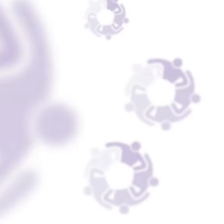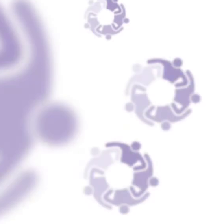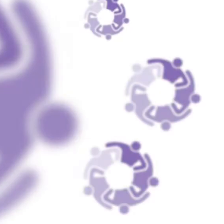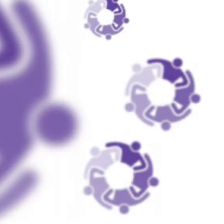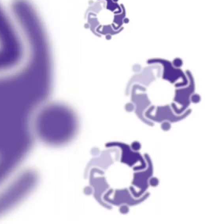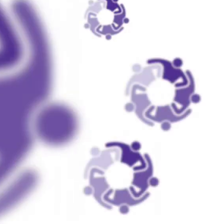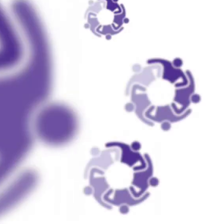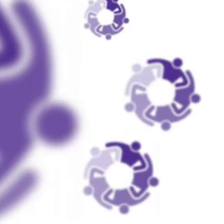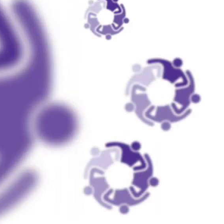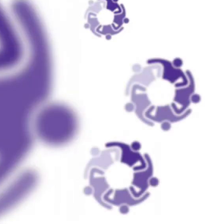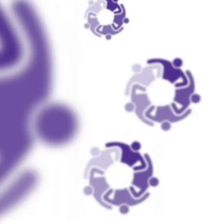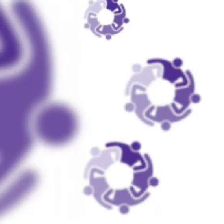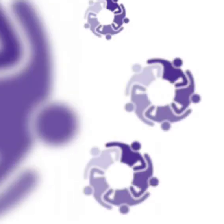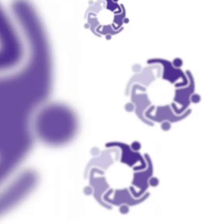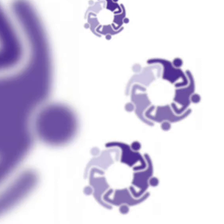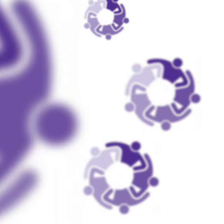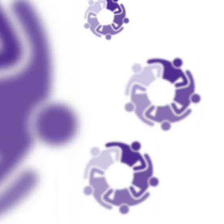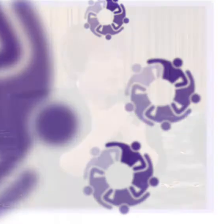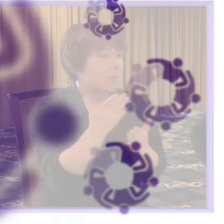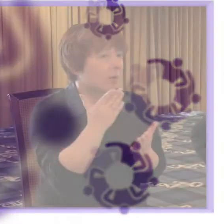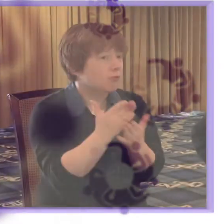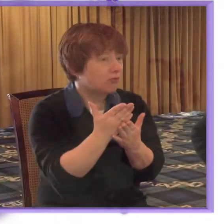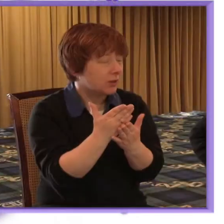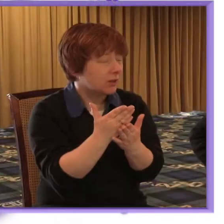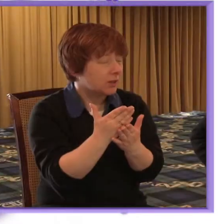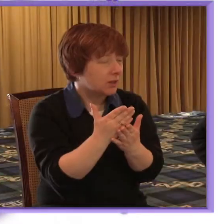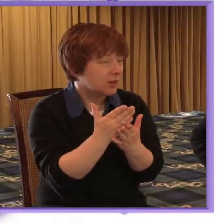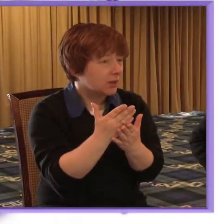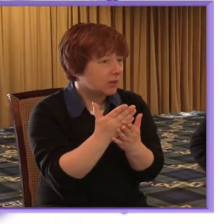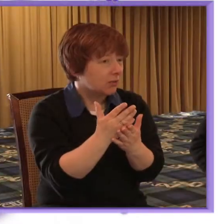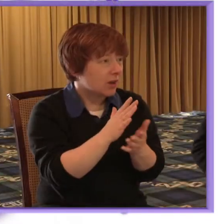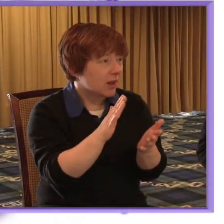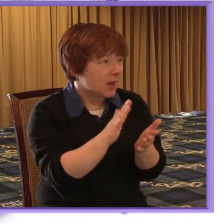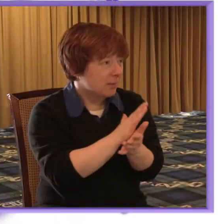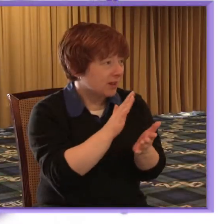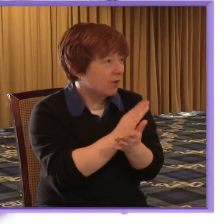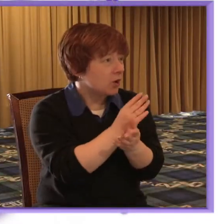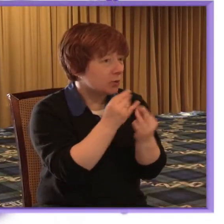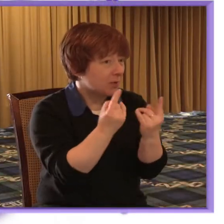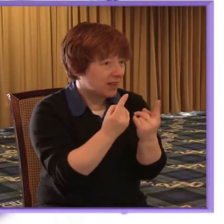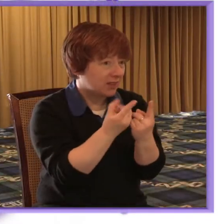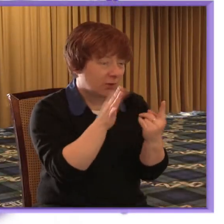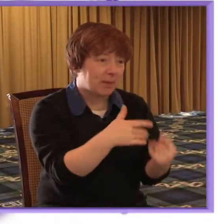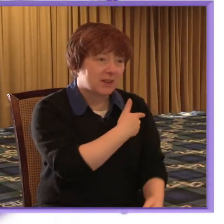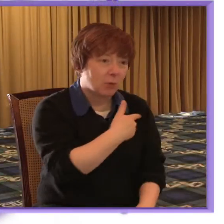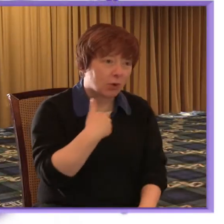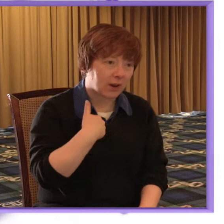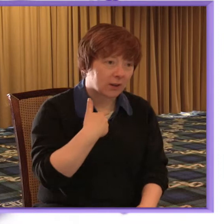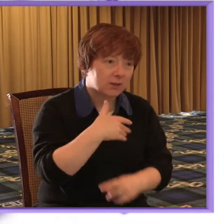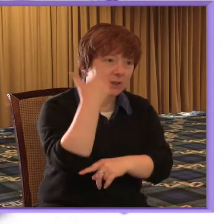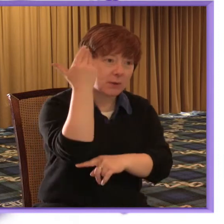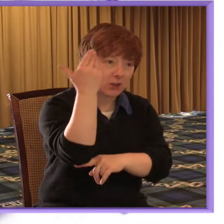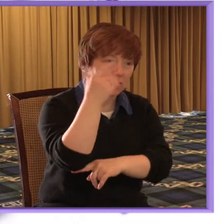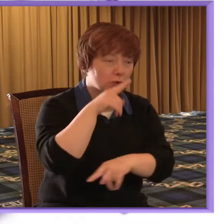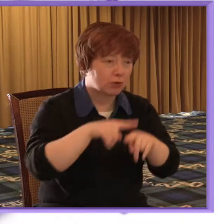I'm really pleased for us to be able to try and kind of bring some of the themes that we've heard this morning in the keynote speeches